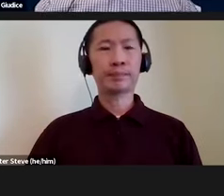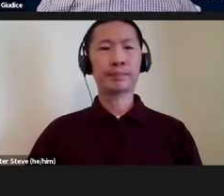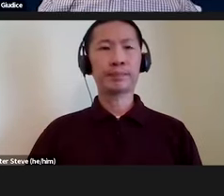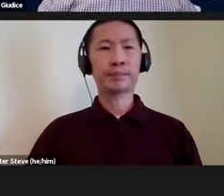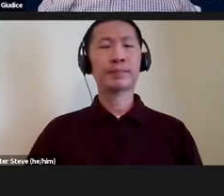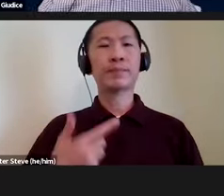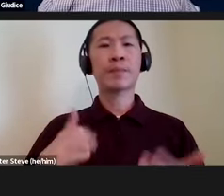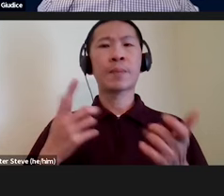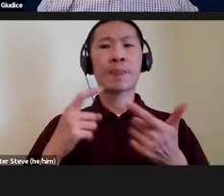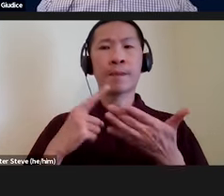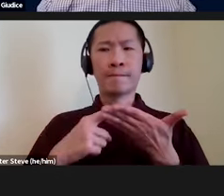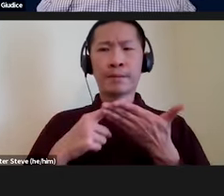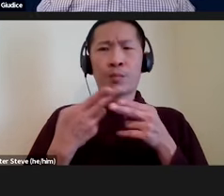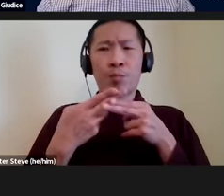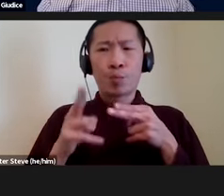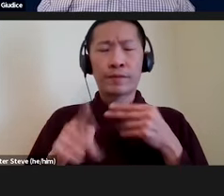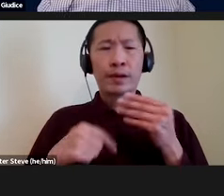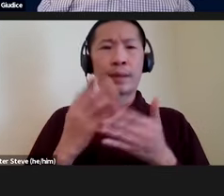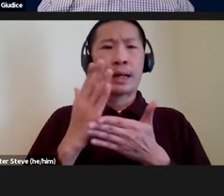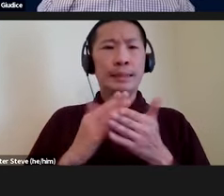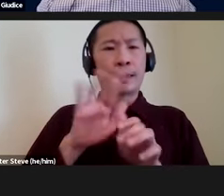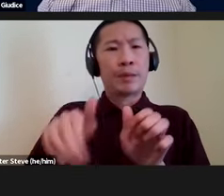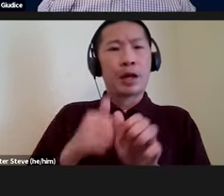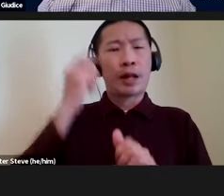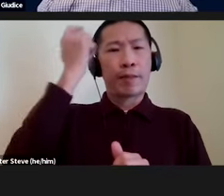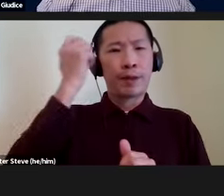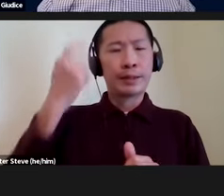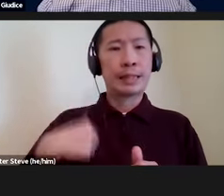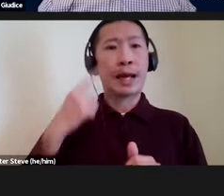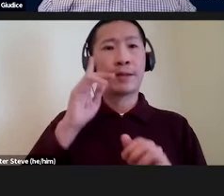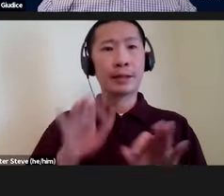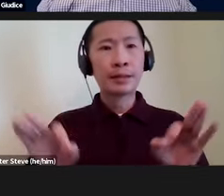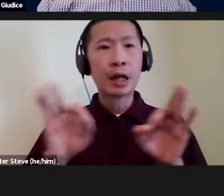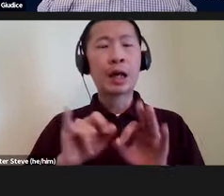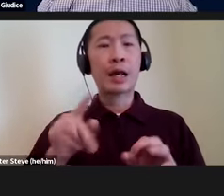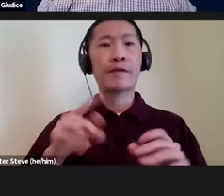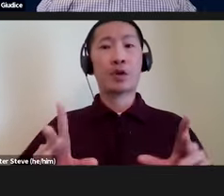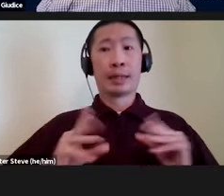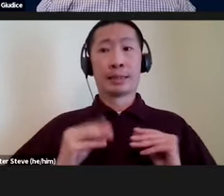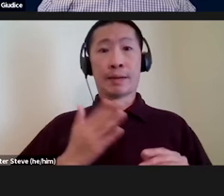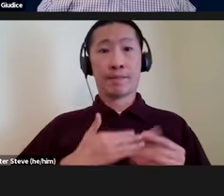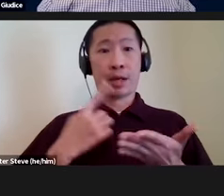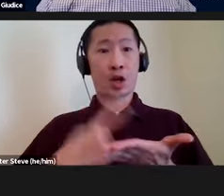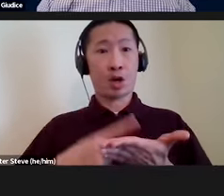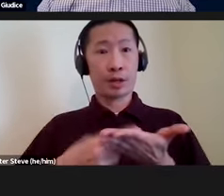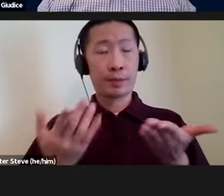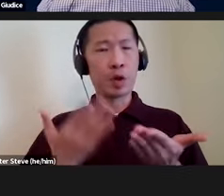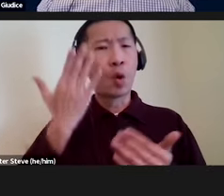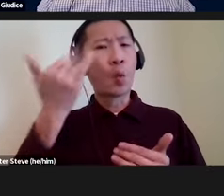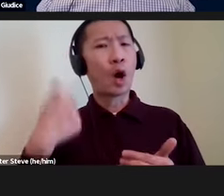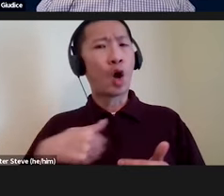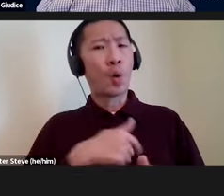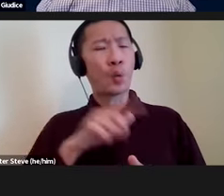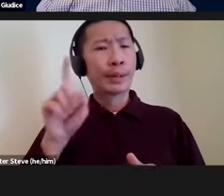I want to talk very briefly about some underlying theories. I think this is important if you were to accept my arguments here of why we need